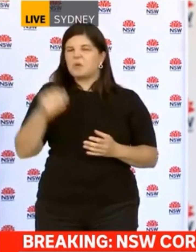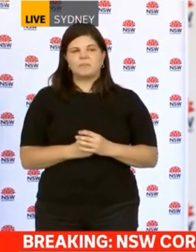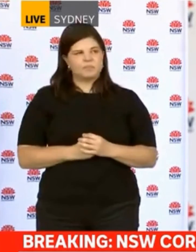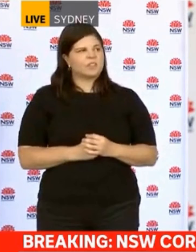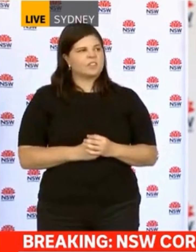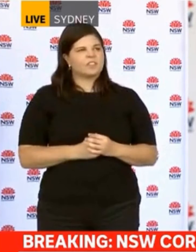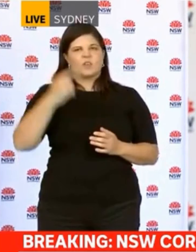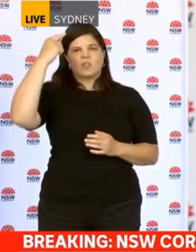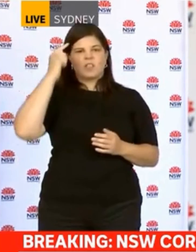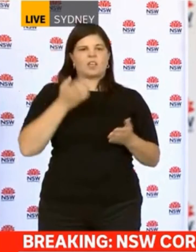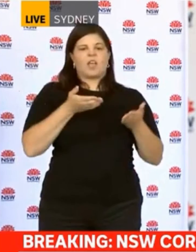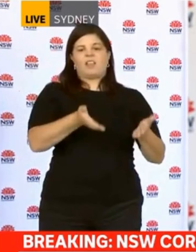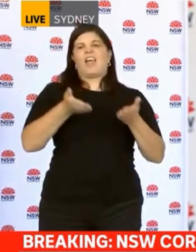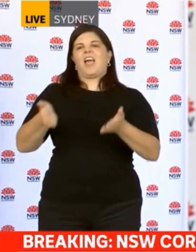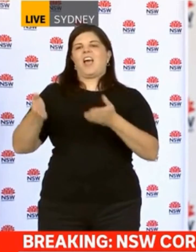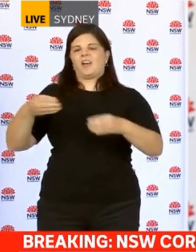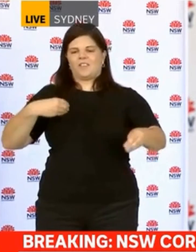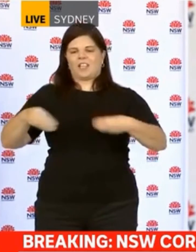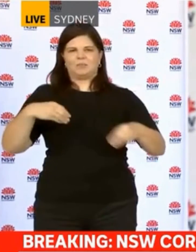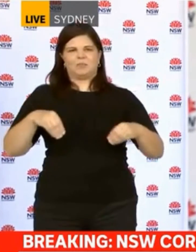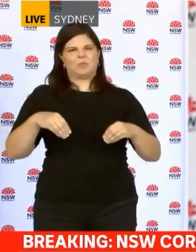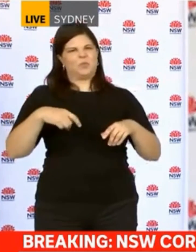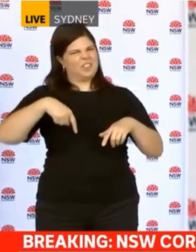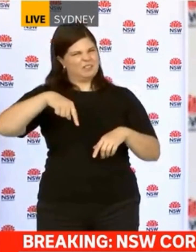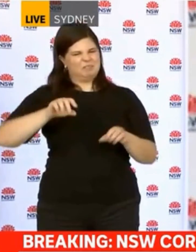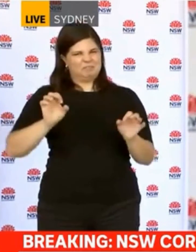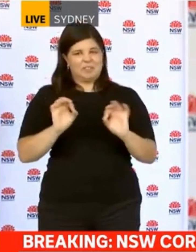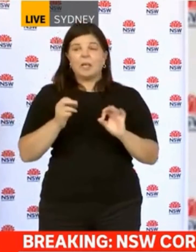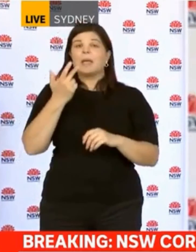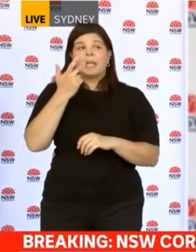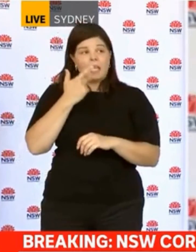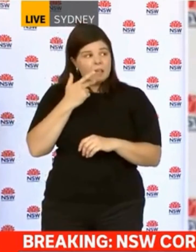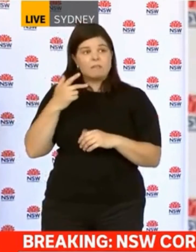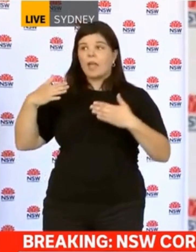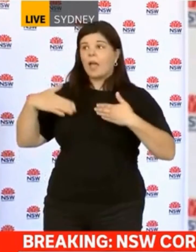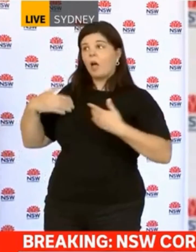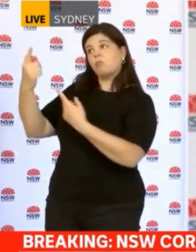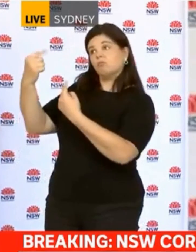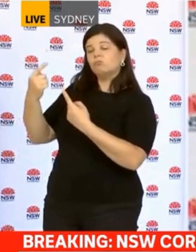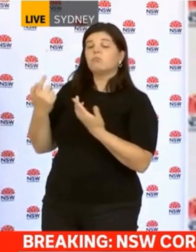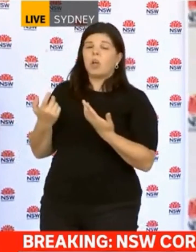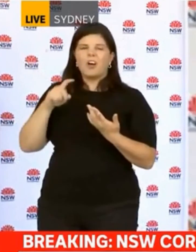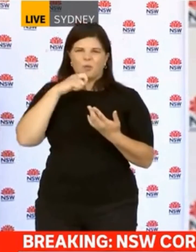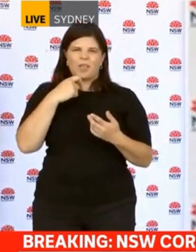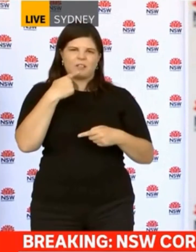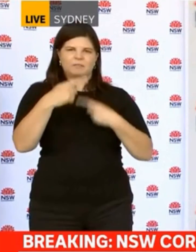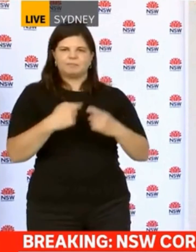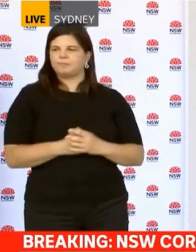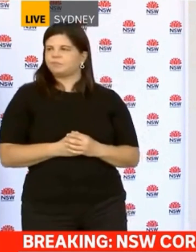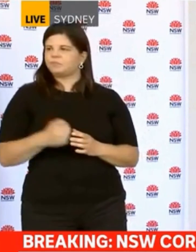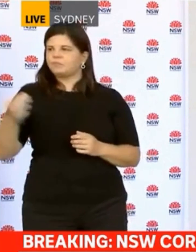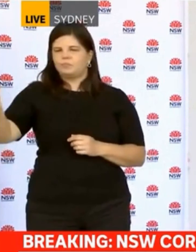I doubt there's restrictions. I'm just being upfront. But if the health advice changes on that, we will, of course, do that. Do you consider